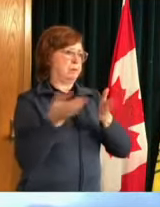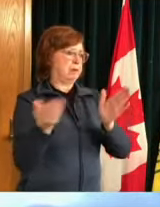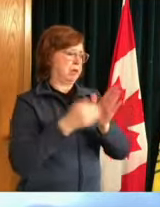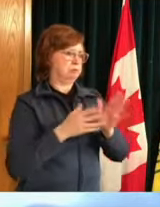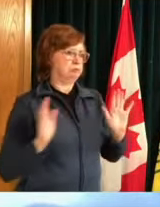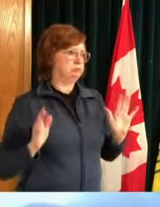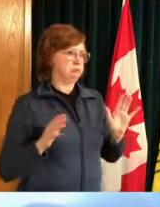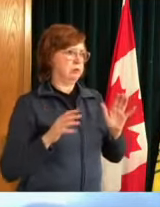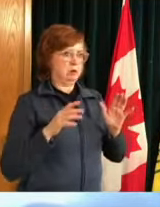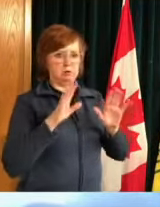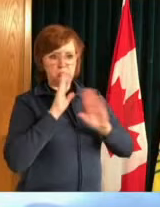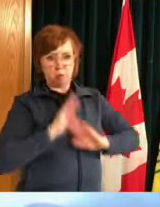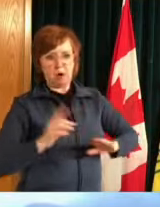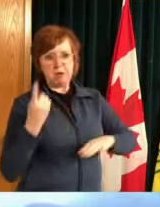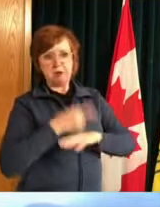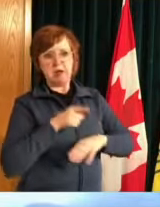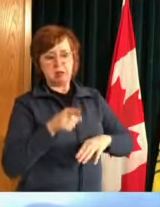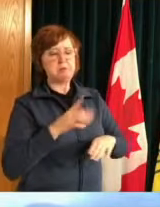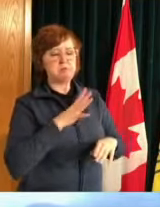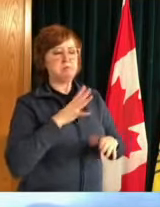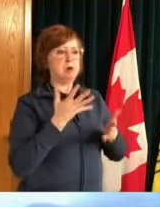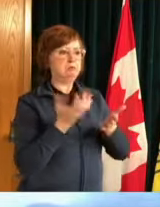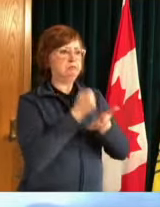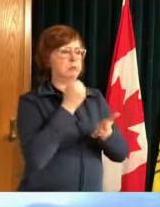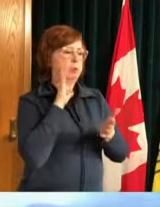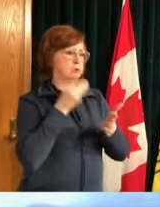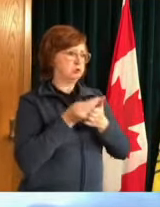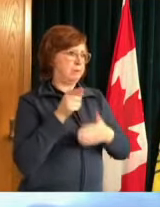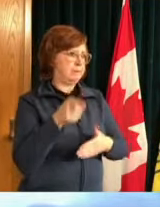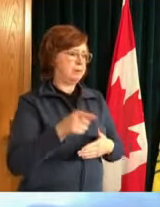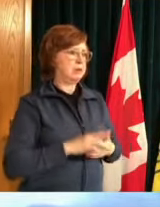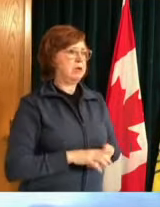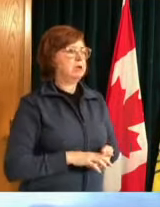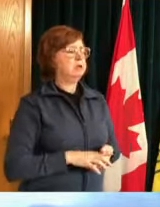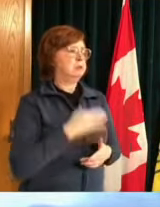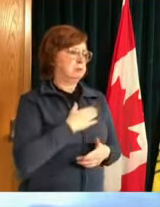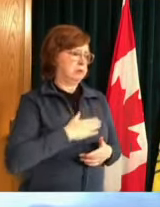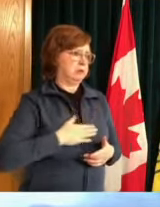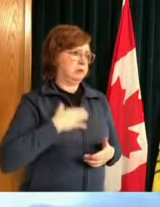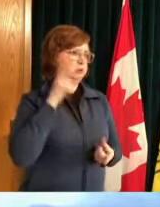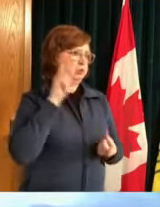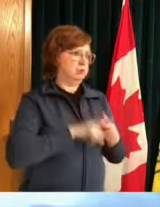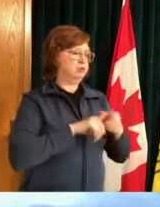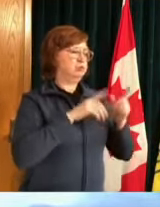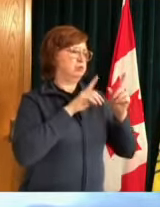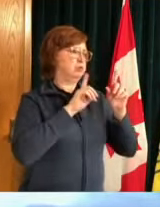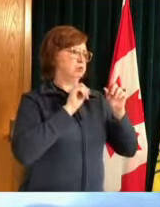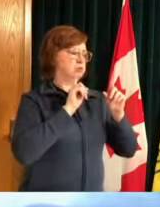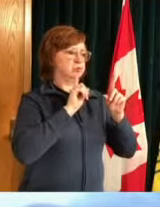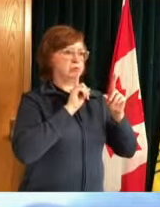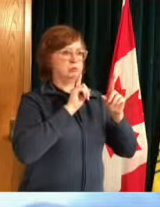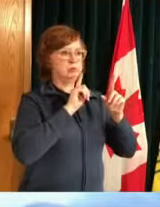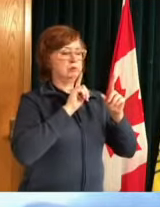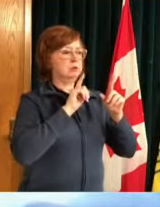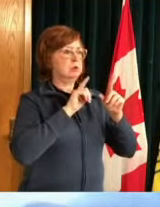curbside pickup a lot of it is having an impact but we need to stay the court for the next four to six weeks